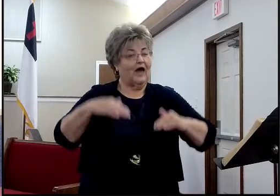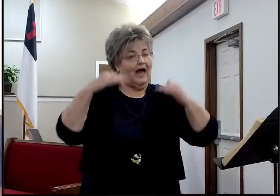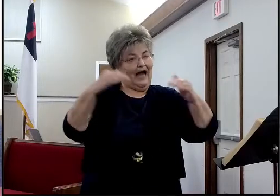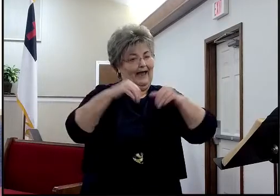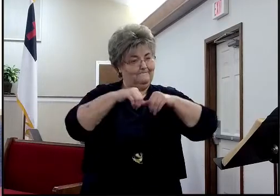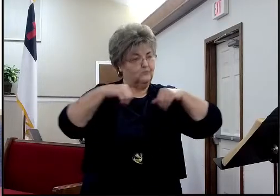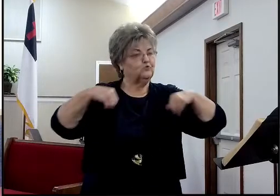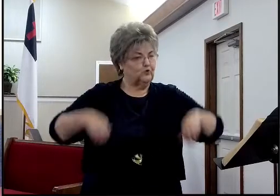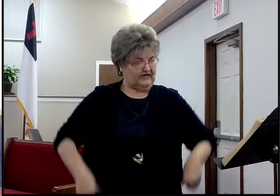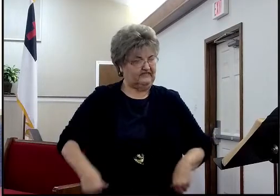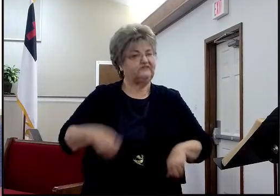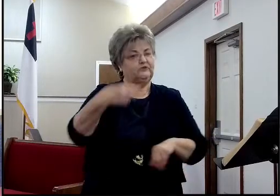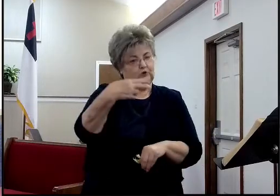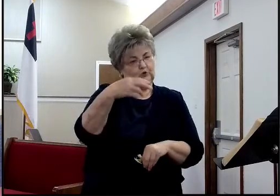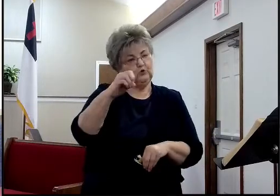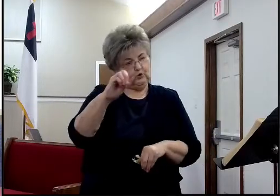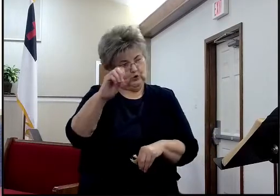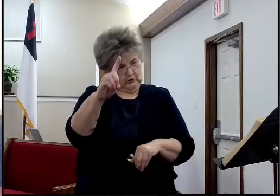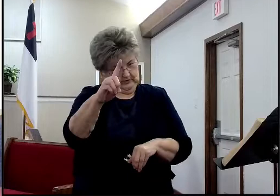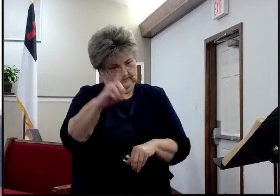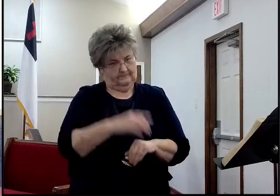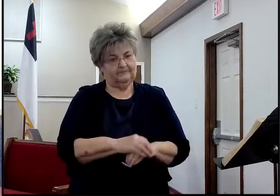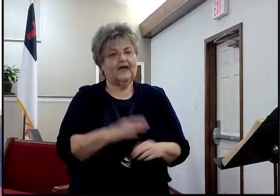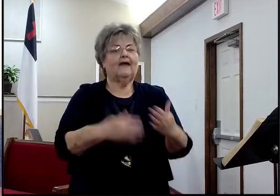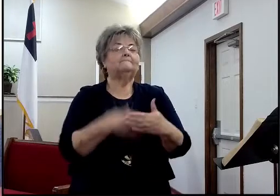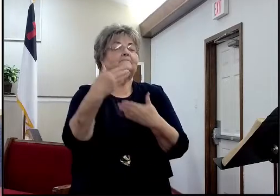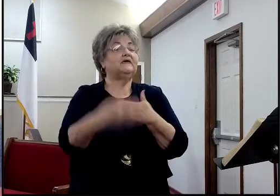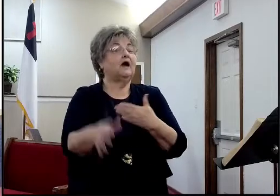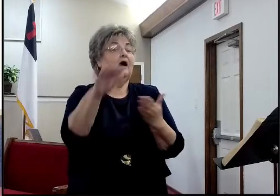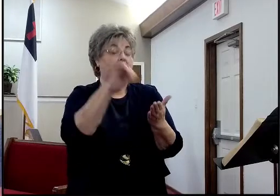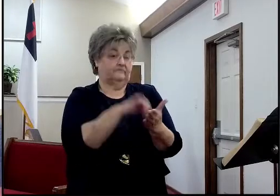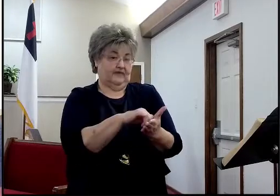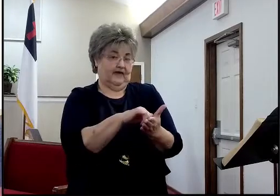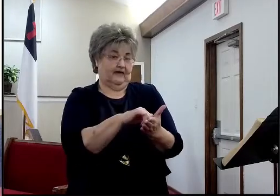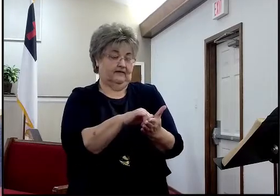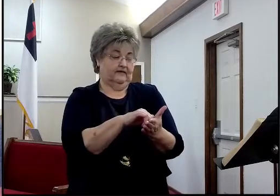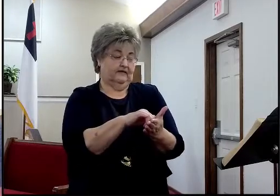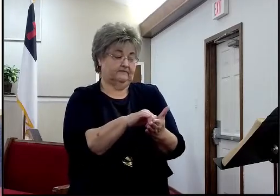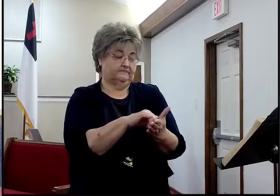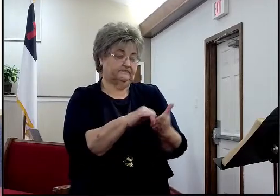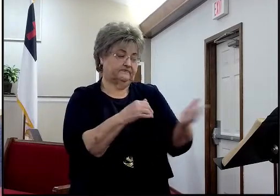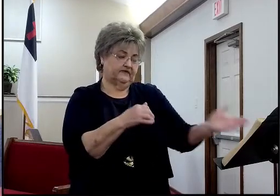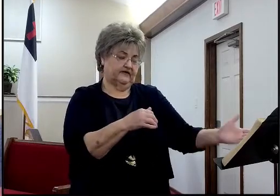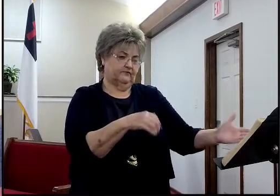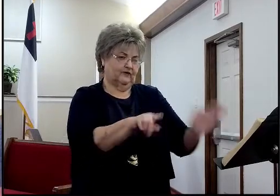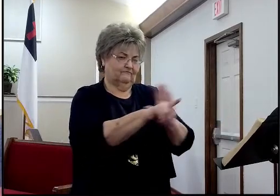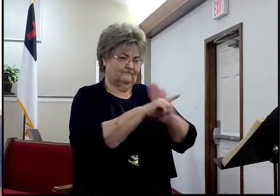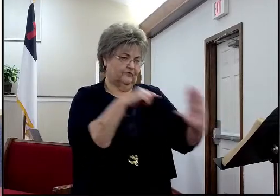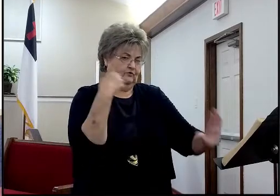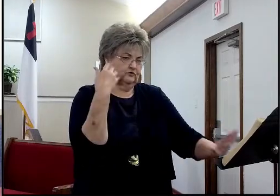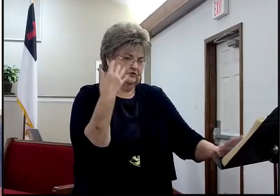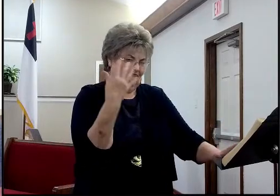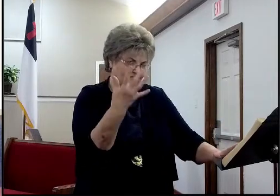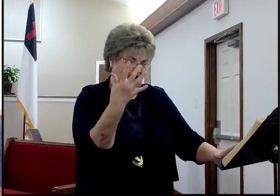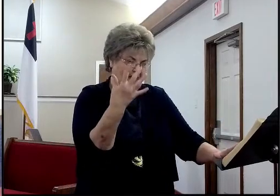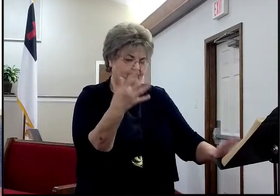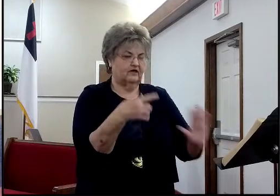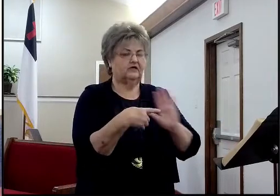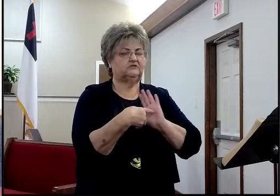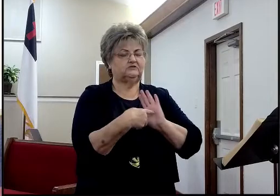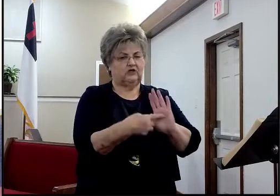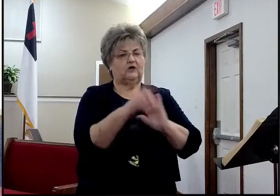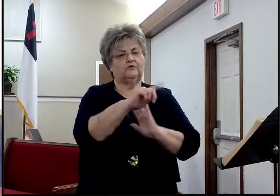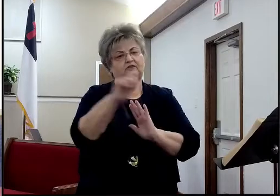Okay. And so, beyond that, before we get, we get back to verse number five, and we find that they were, they were,